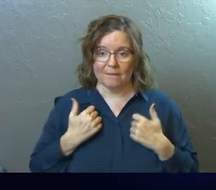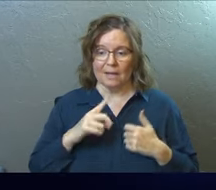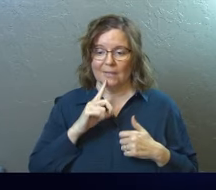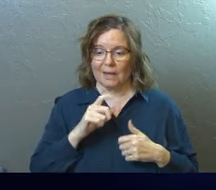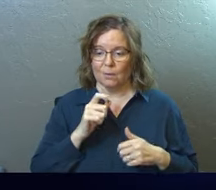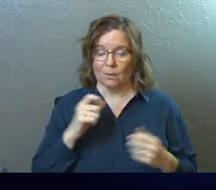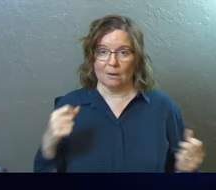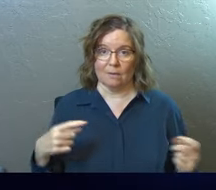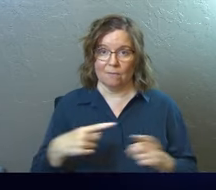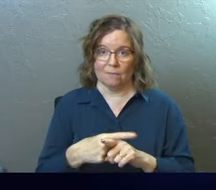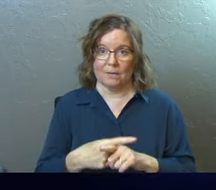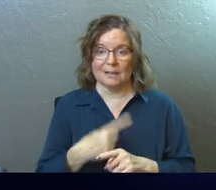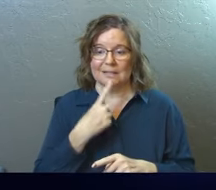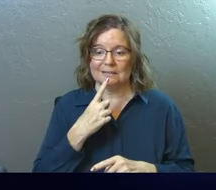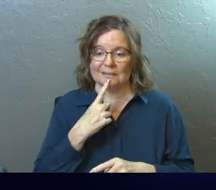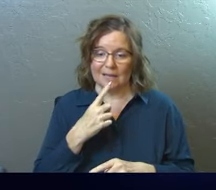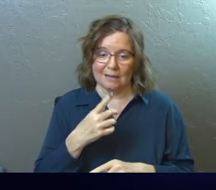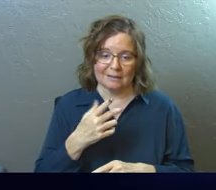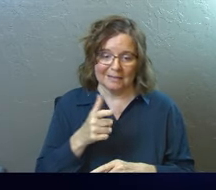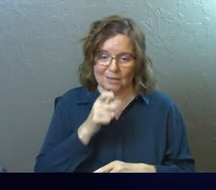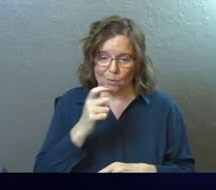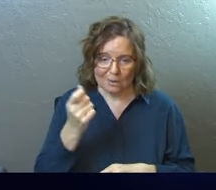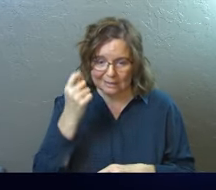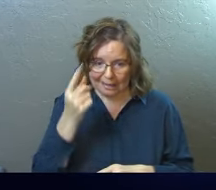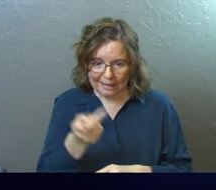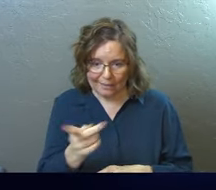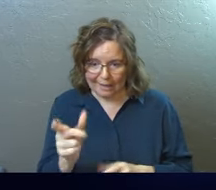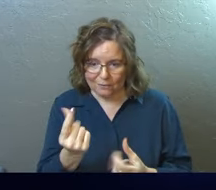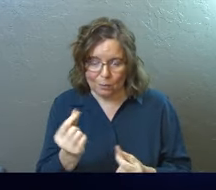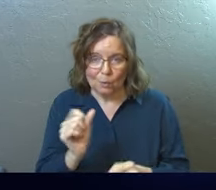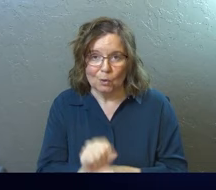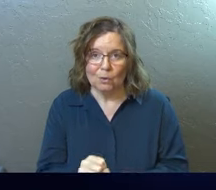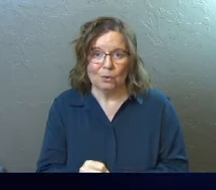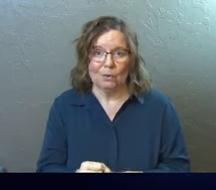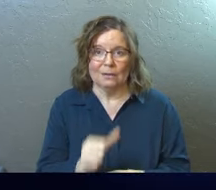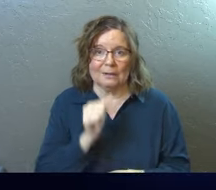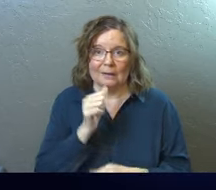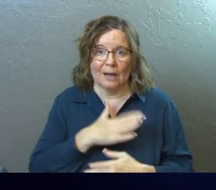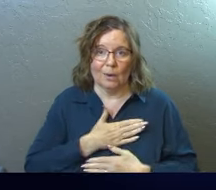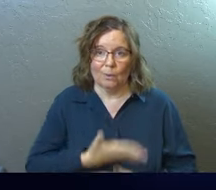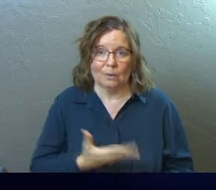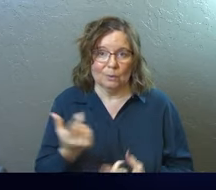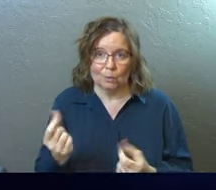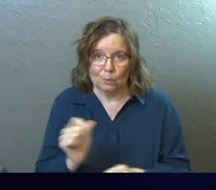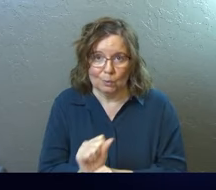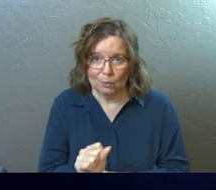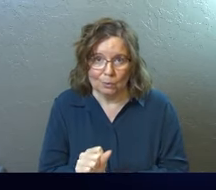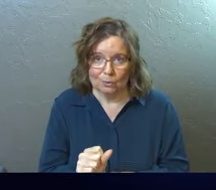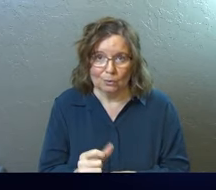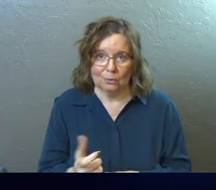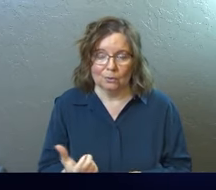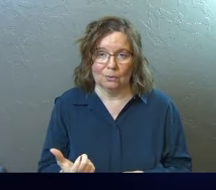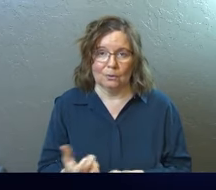that were in conflict and they said, Dad, they just don't get it. They've got to do the work and they're not willing to do the work.